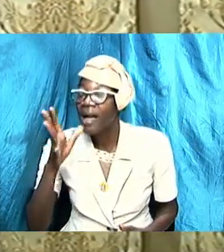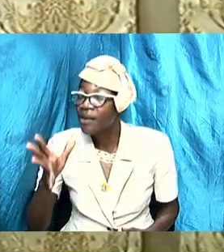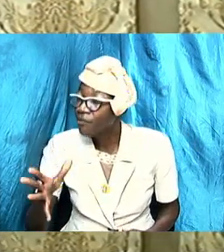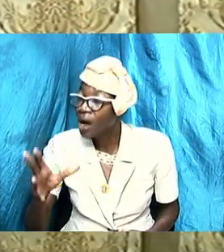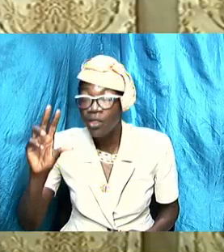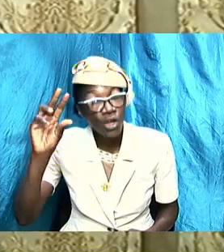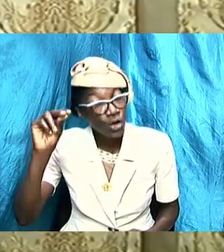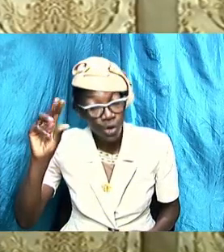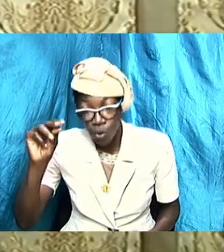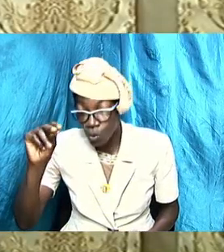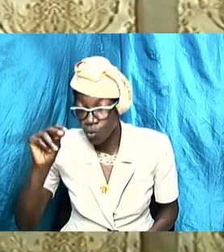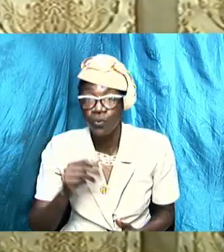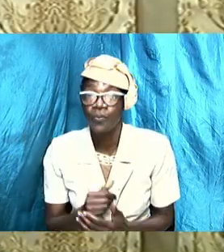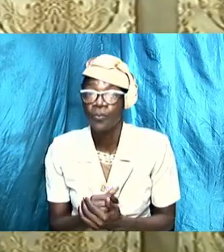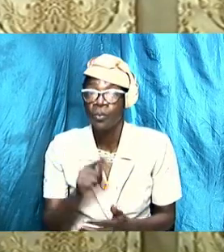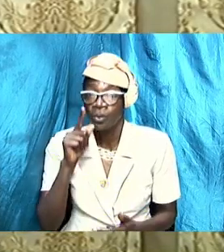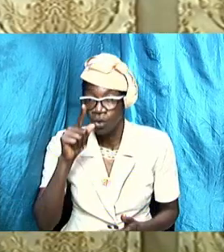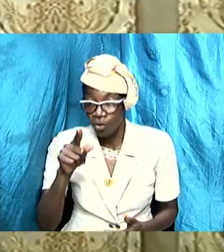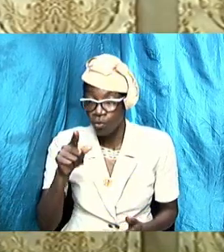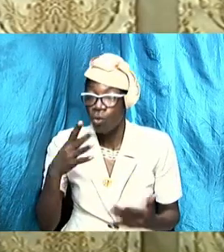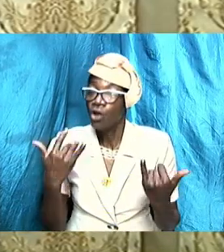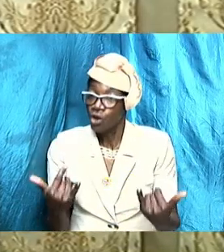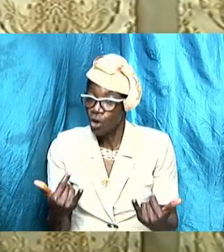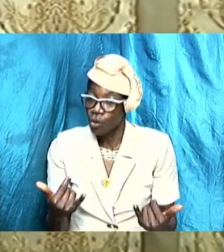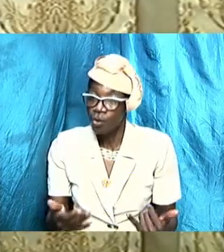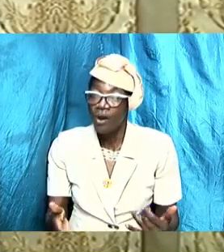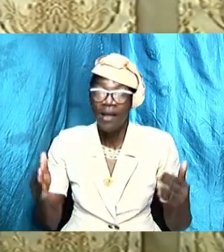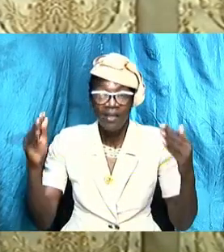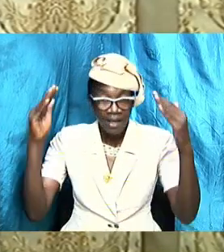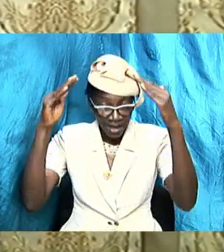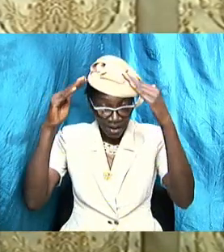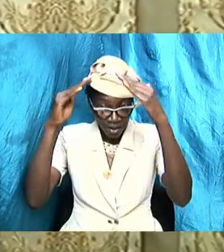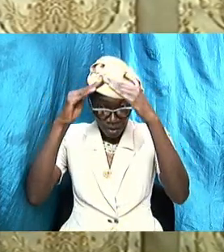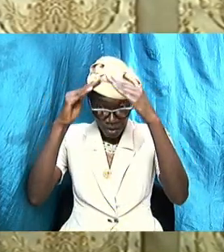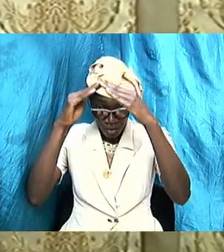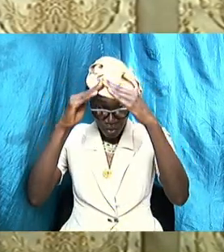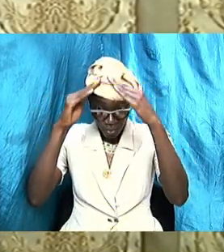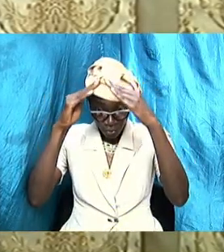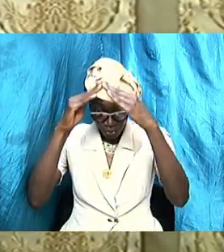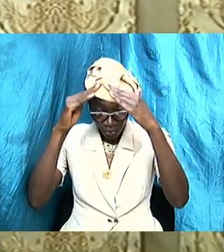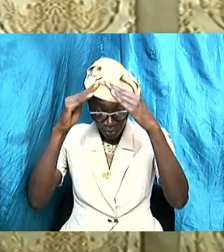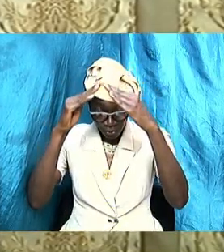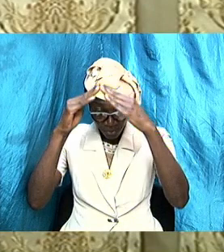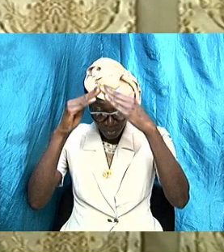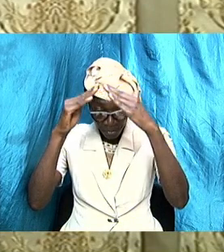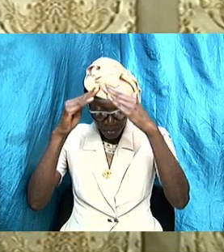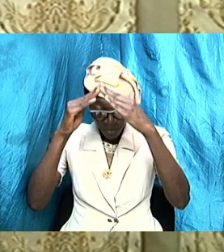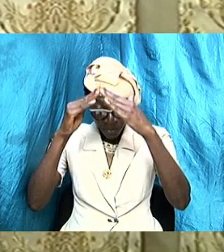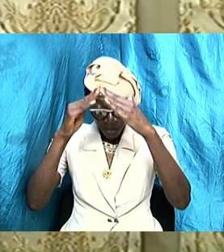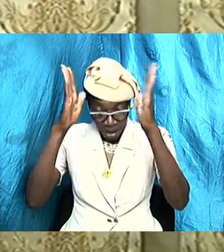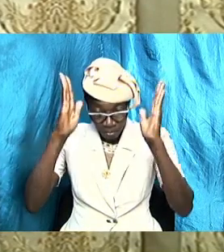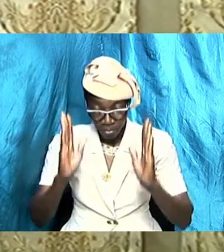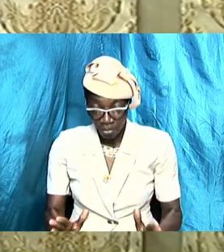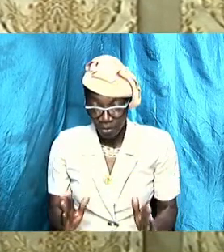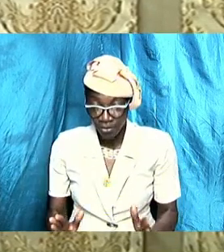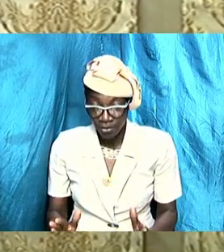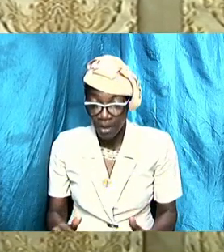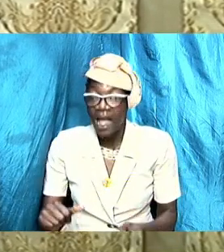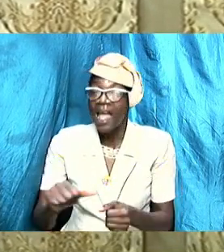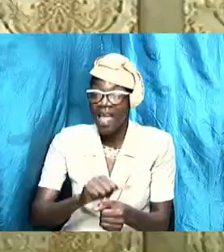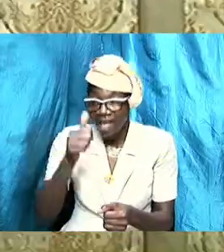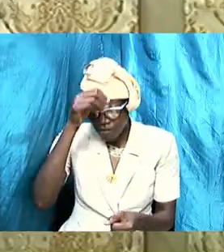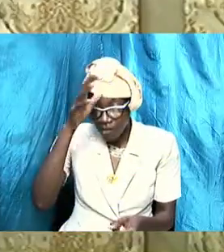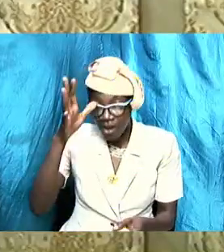an offspring you are now the head of your own family and every man must look out for his family